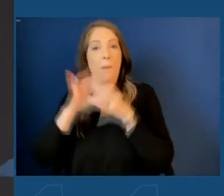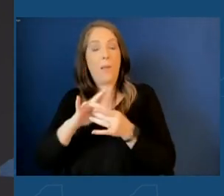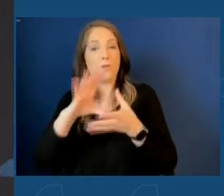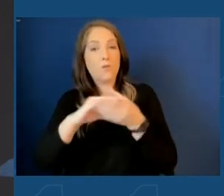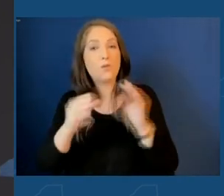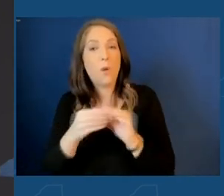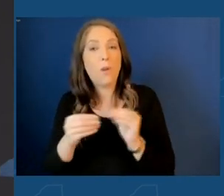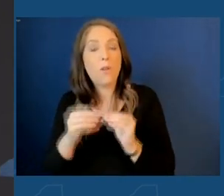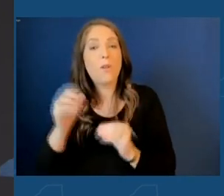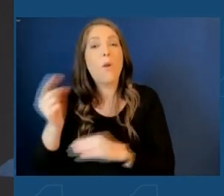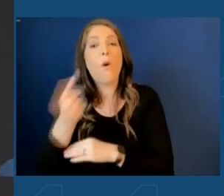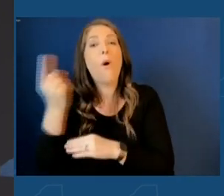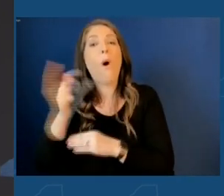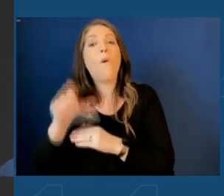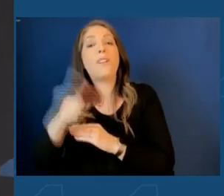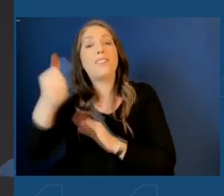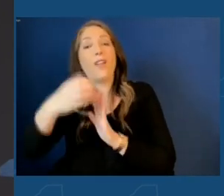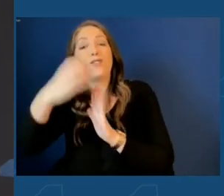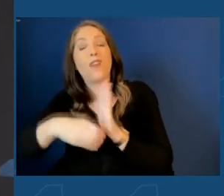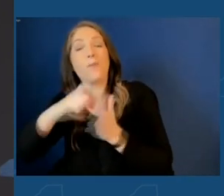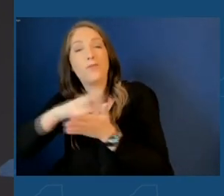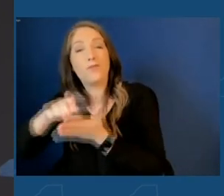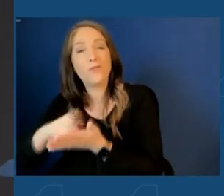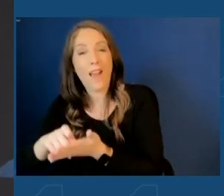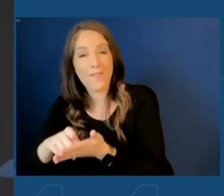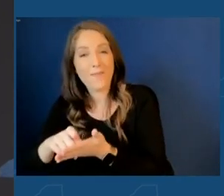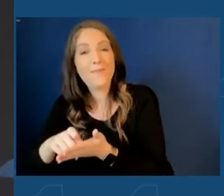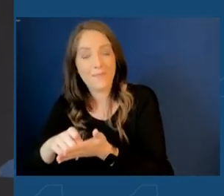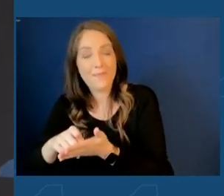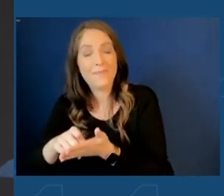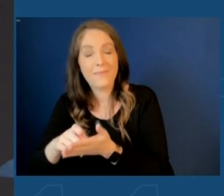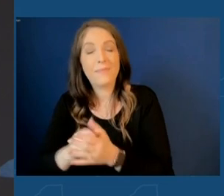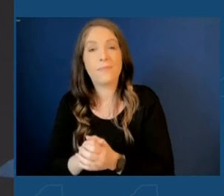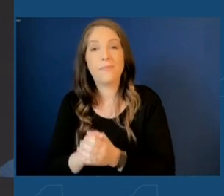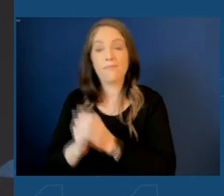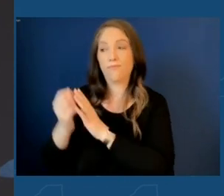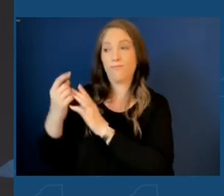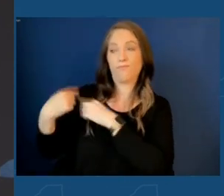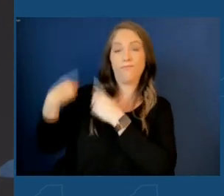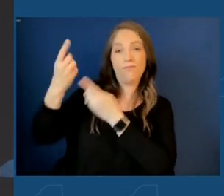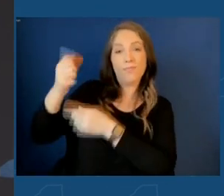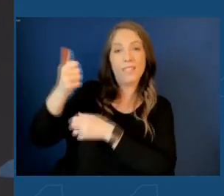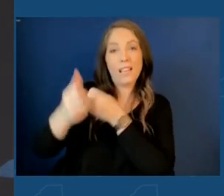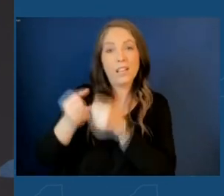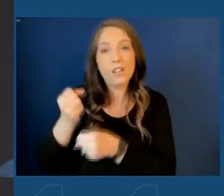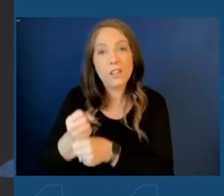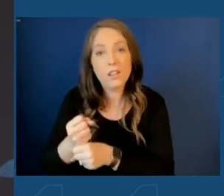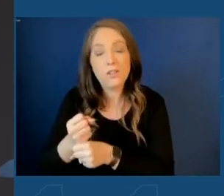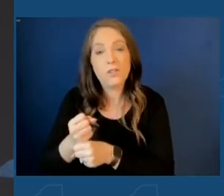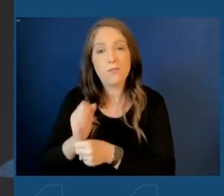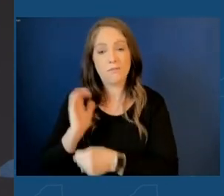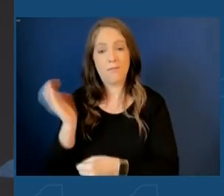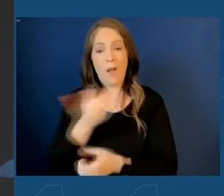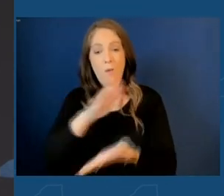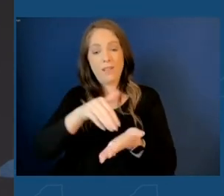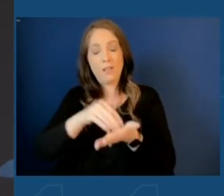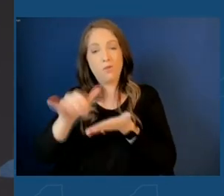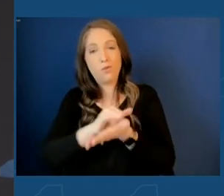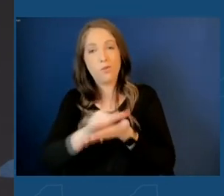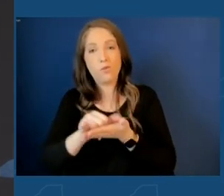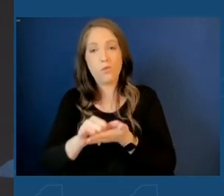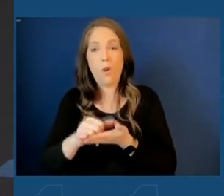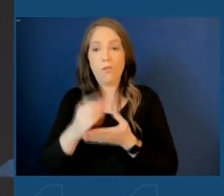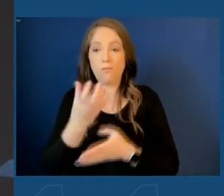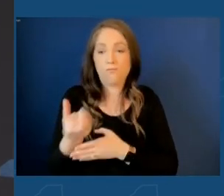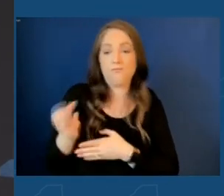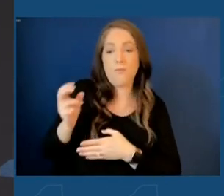another chapter to be written. Over the past decade, our central New York community has taken ownership of its future and worked to